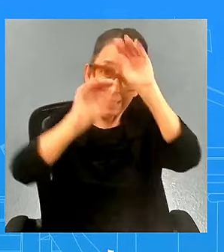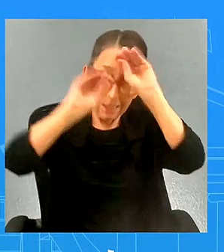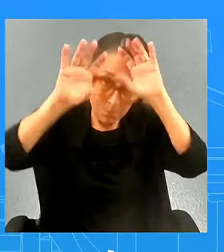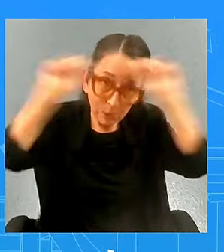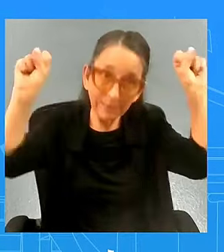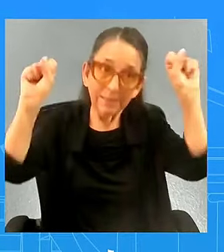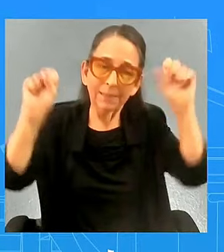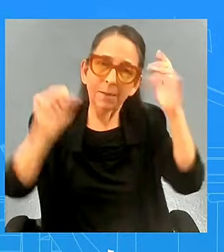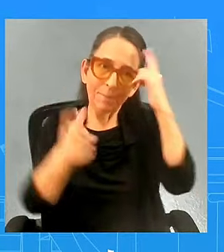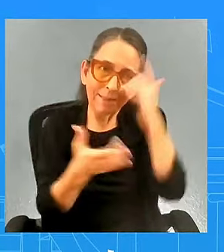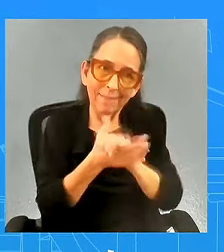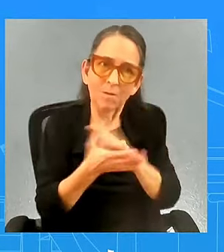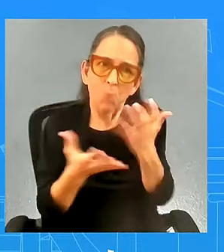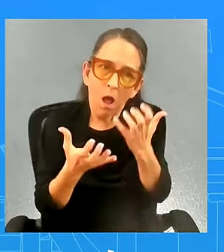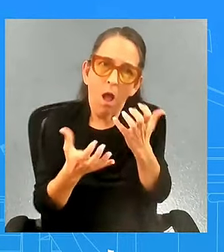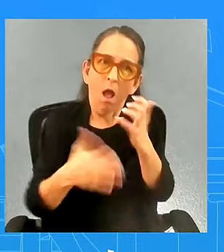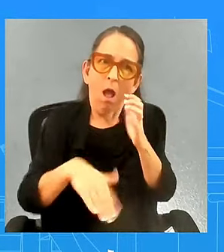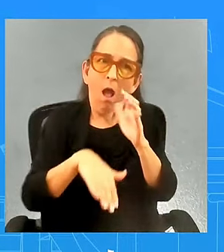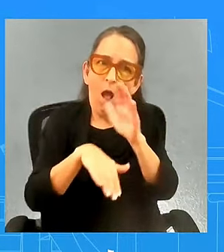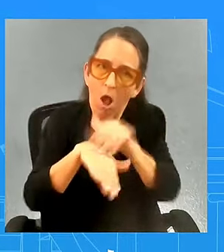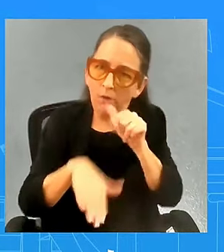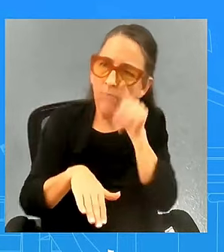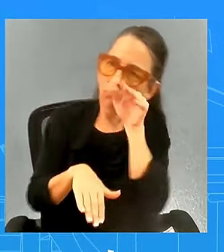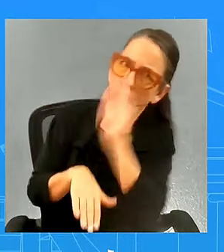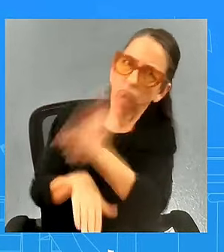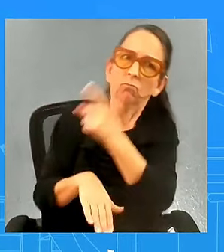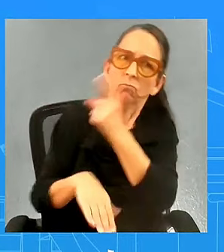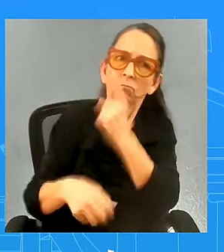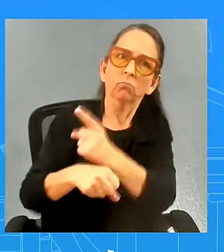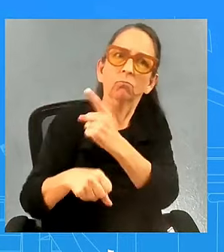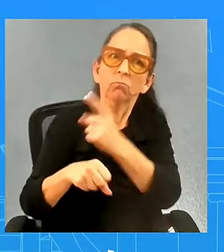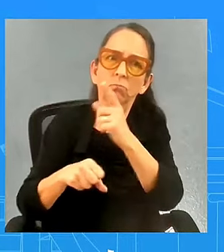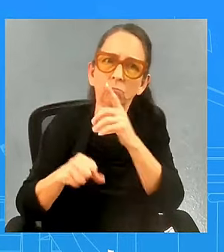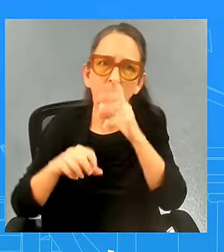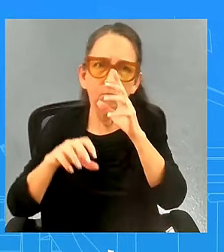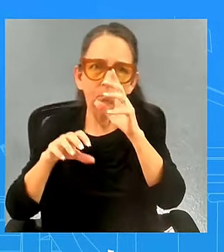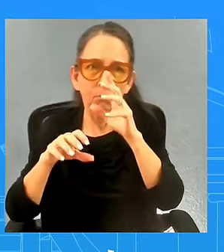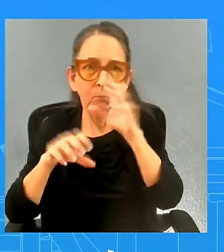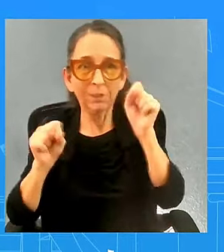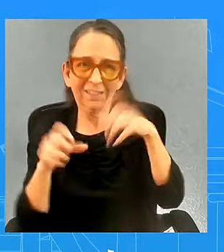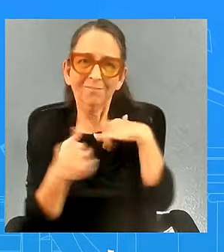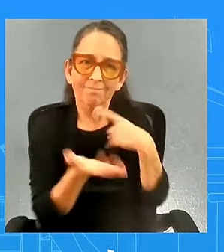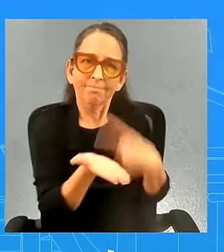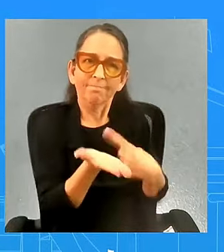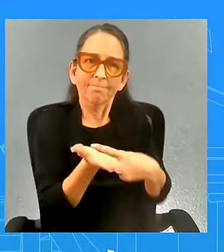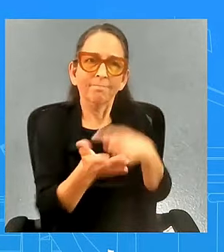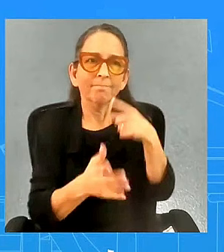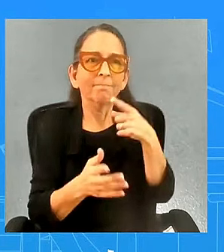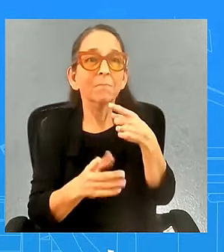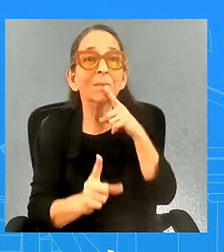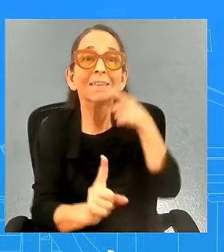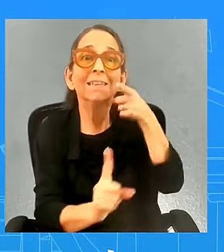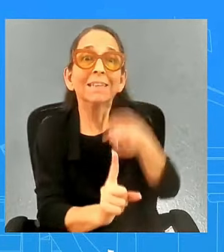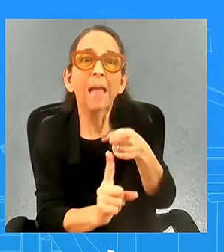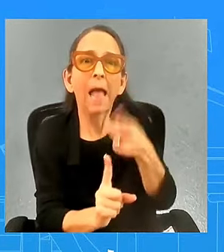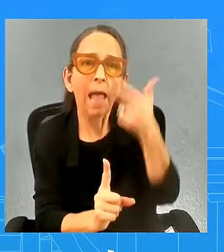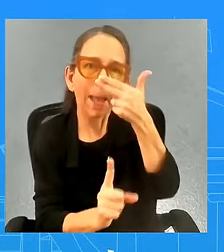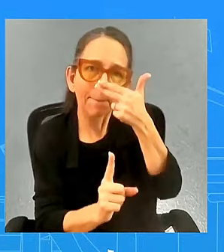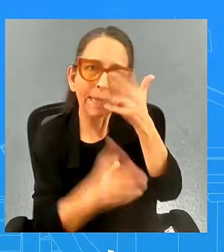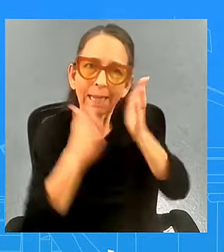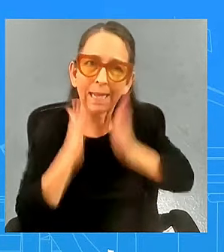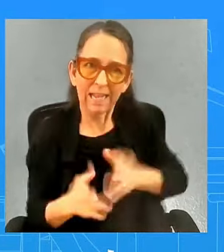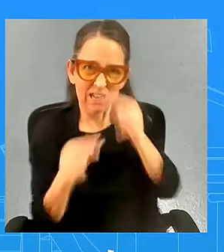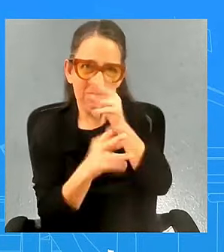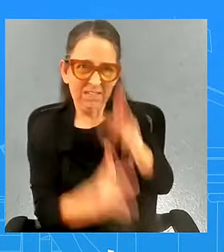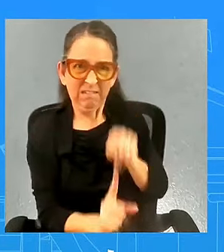call that out and that's what the president was referring to a comedian a particular comedian uh from just